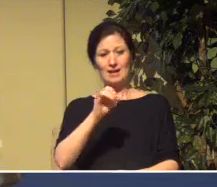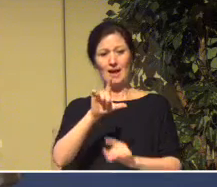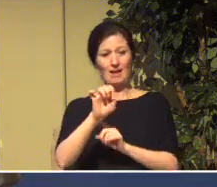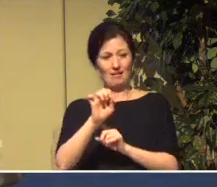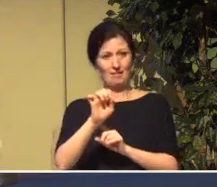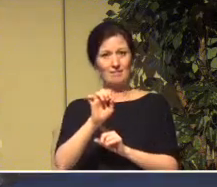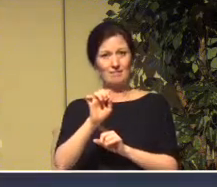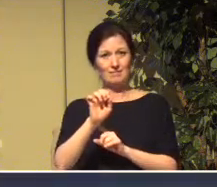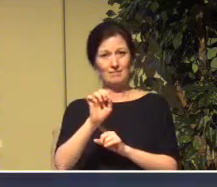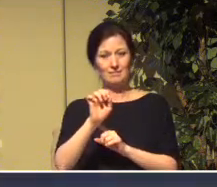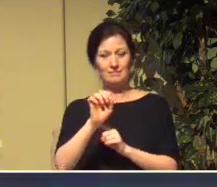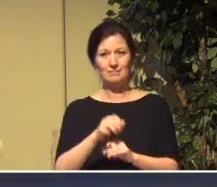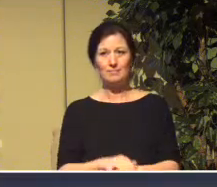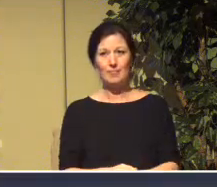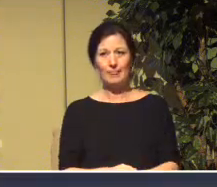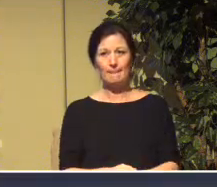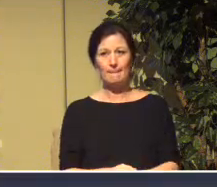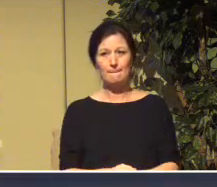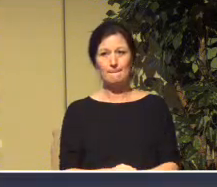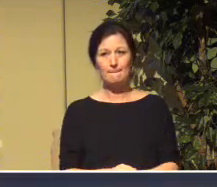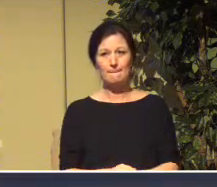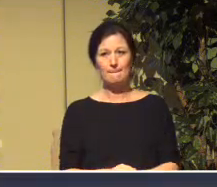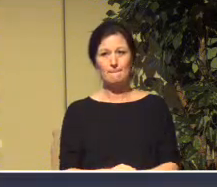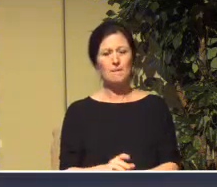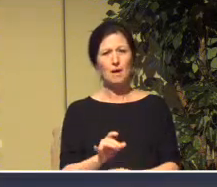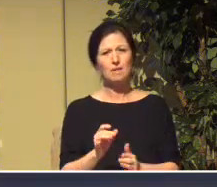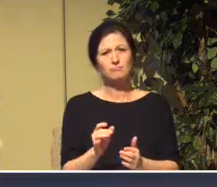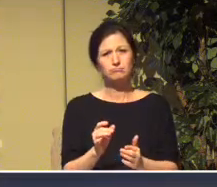in a certain way.